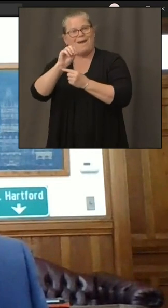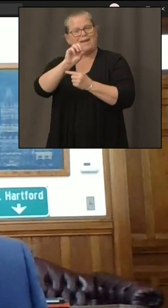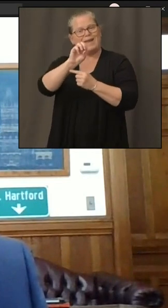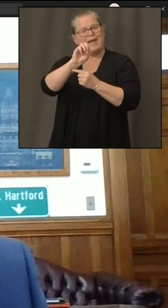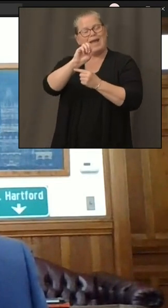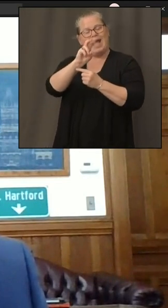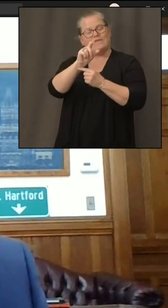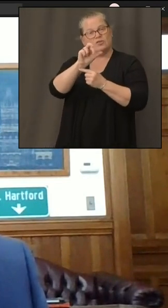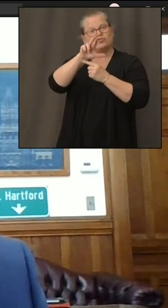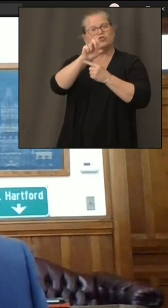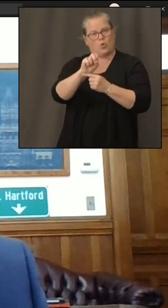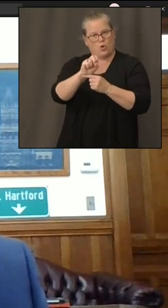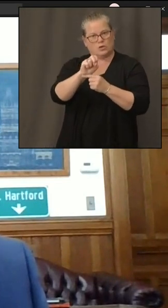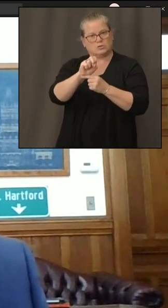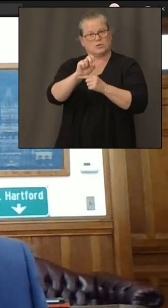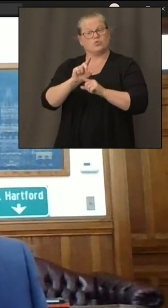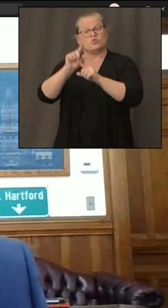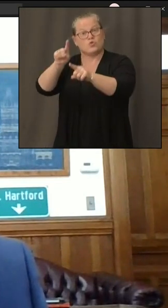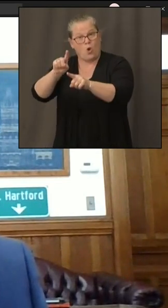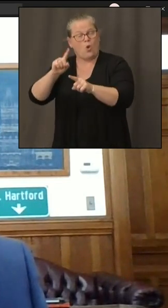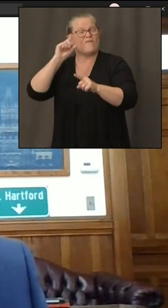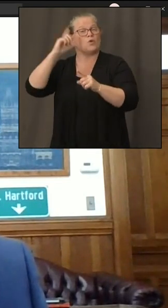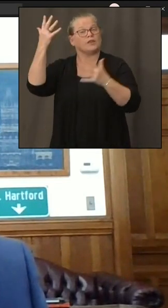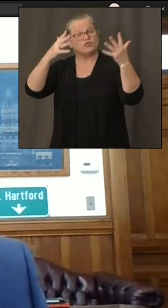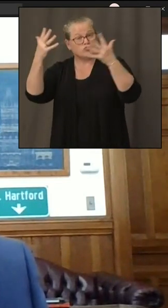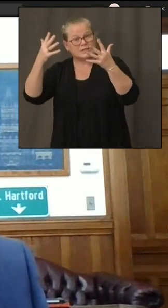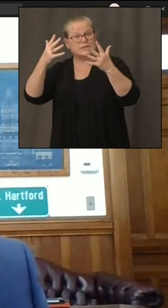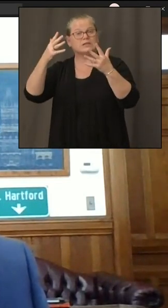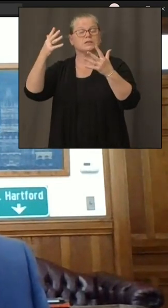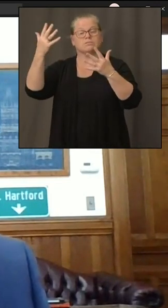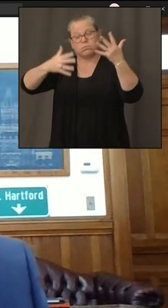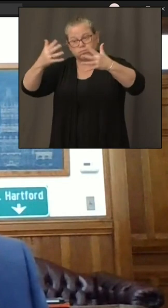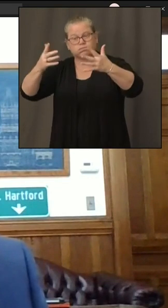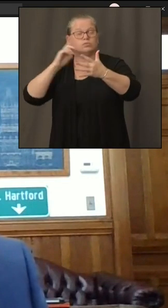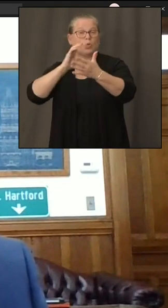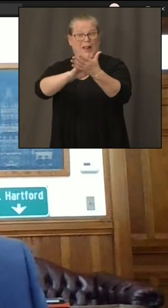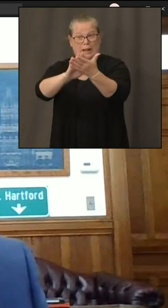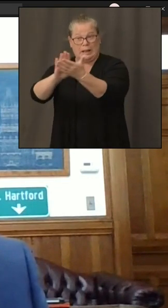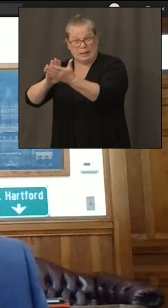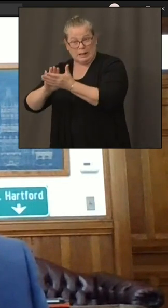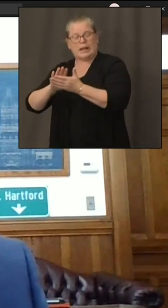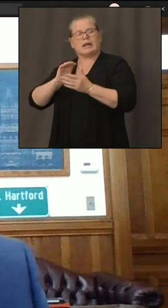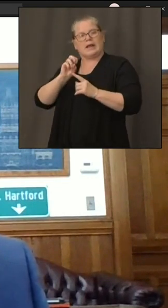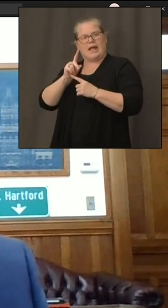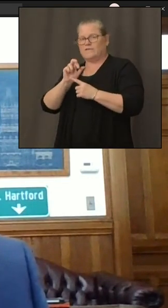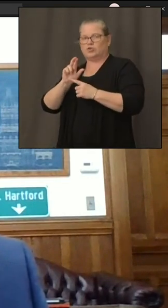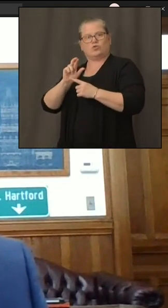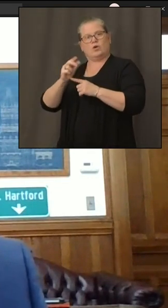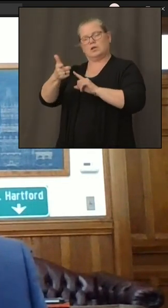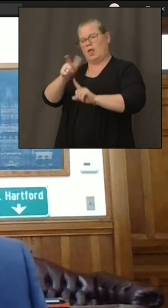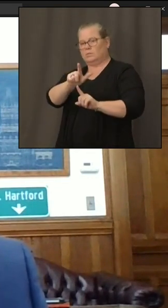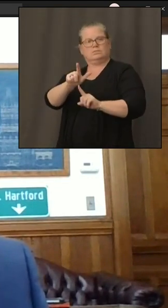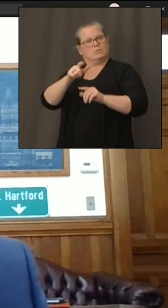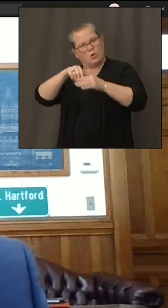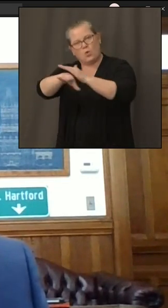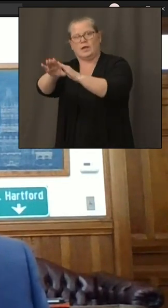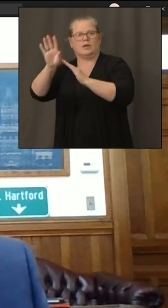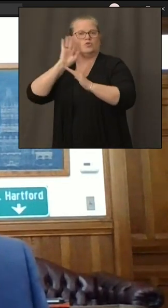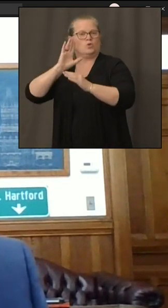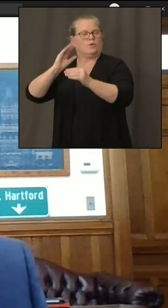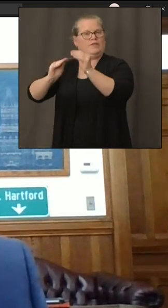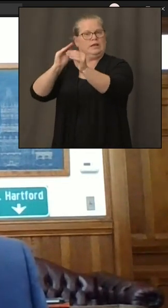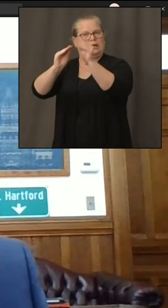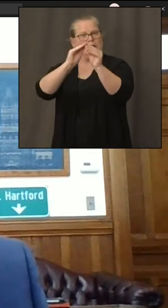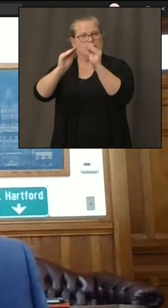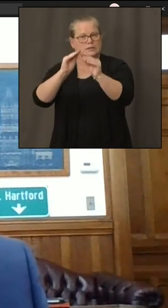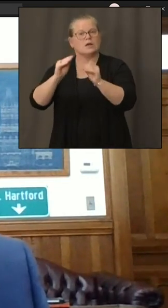priorities of various towns to be accomplished uh they are already starting uh they're to be going up in the air